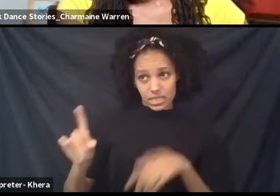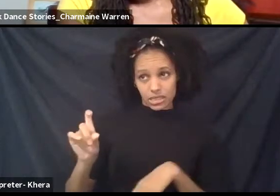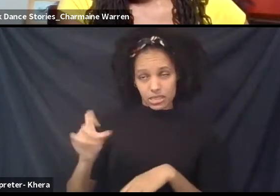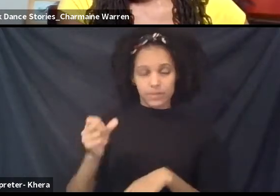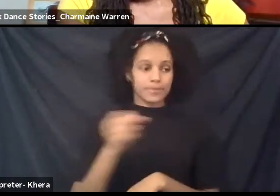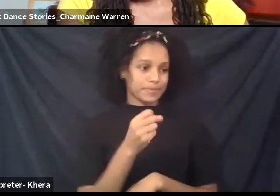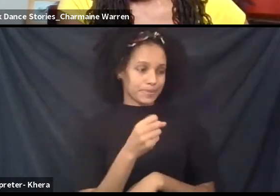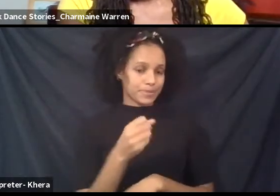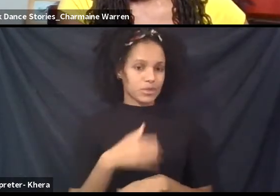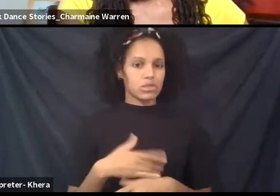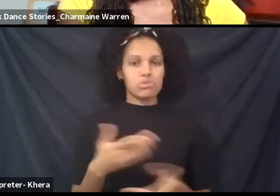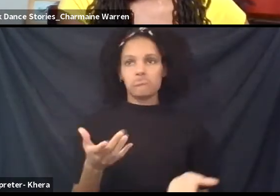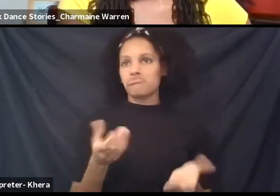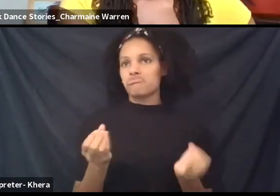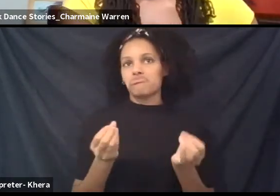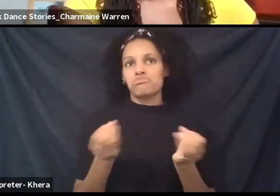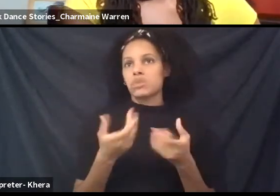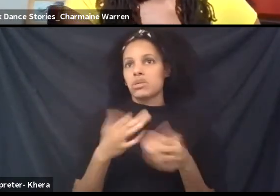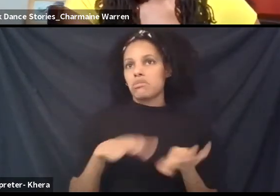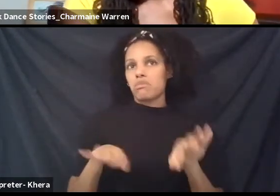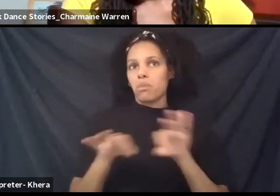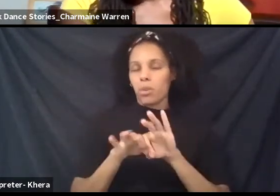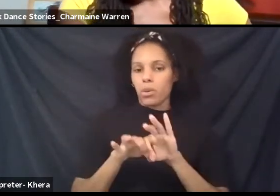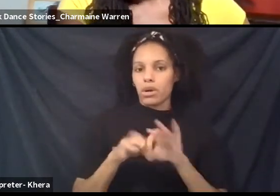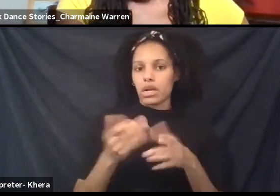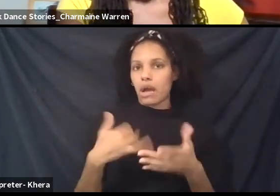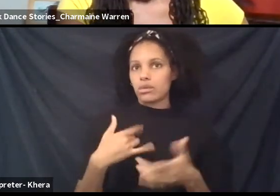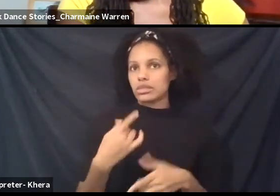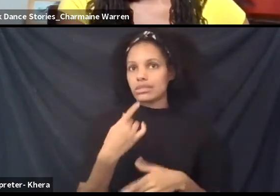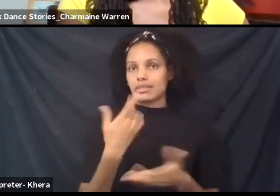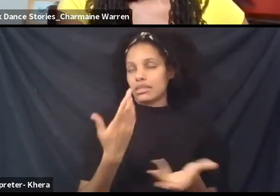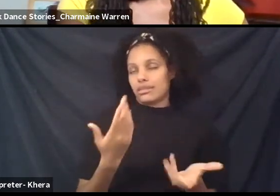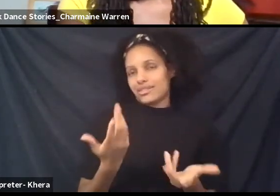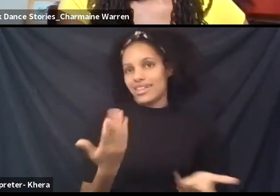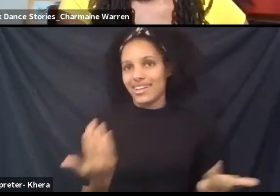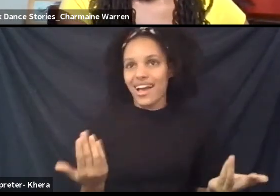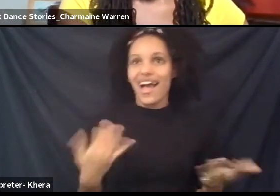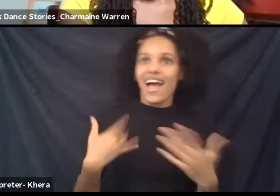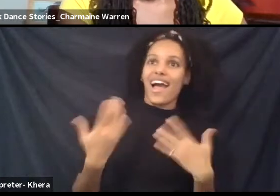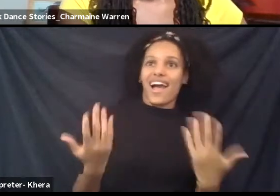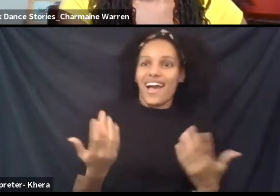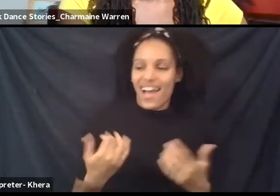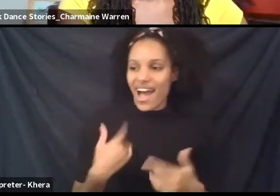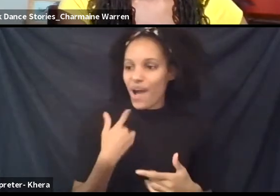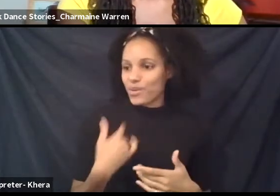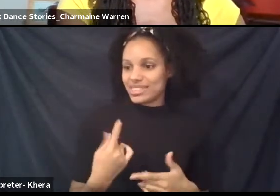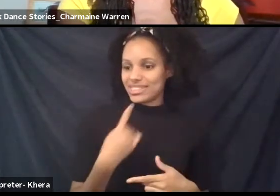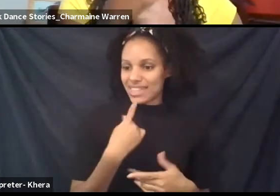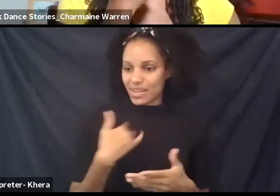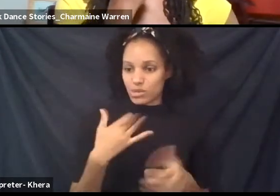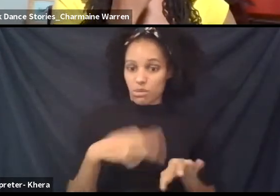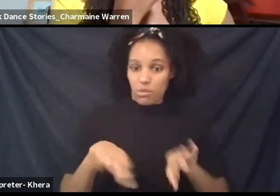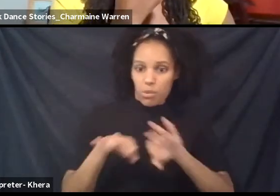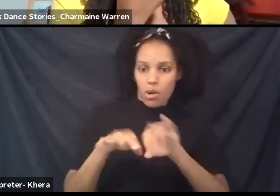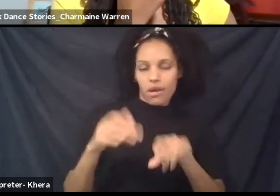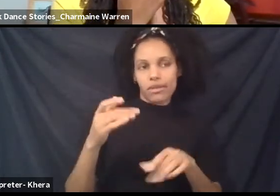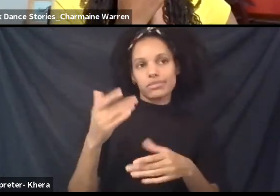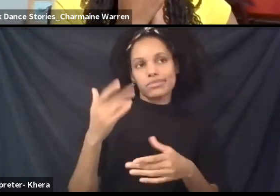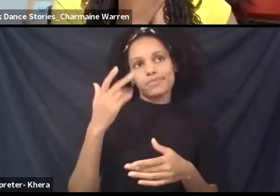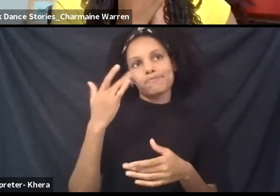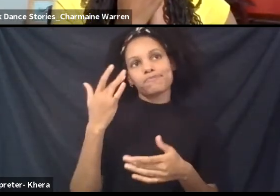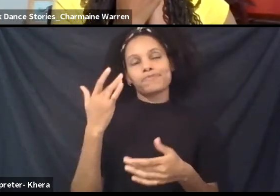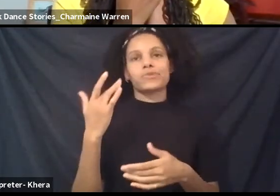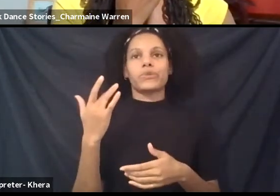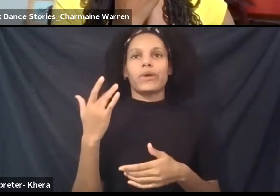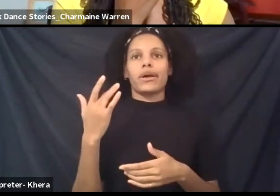Not important. I wouldn't say, I wouldn't say important. Well, the reason why I wouldn't say important is